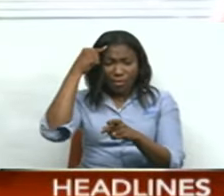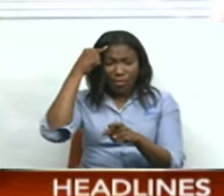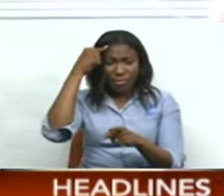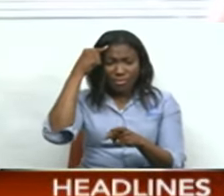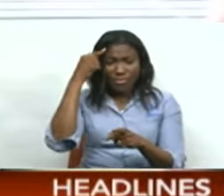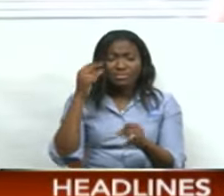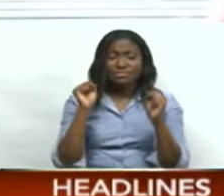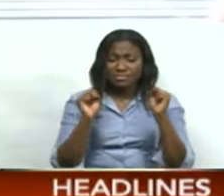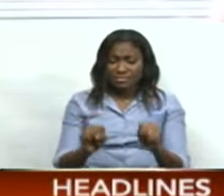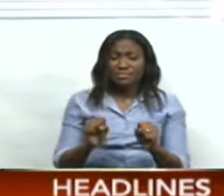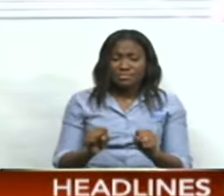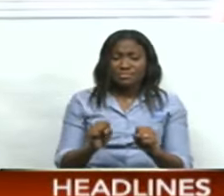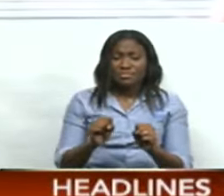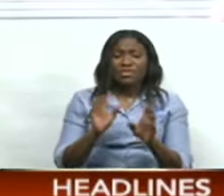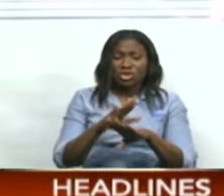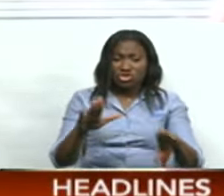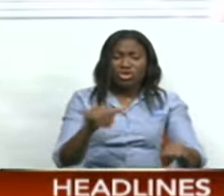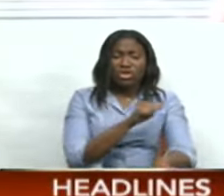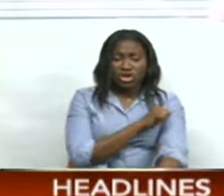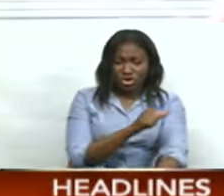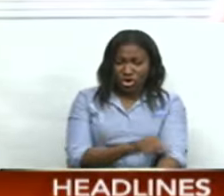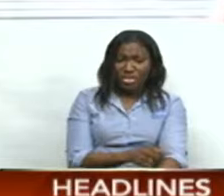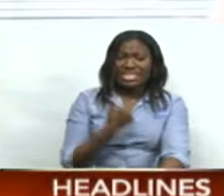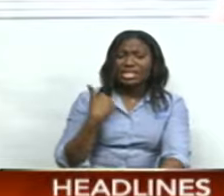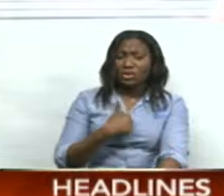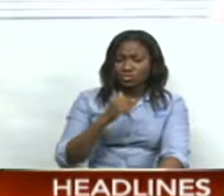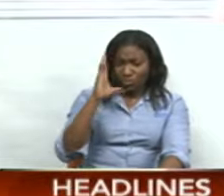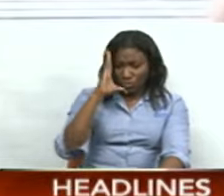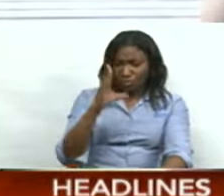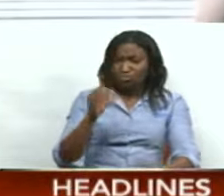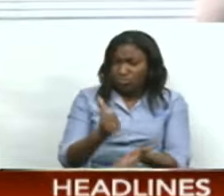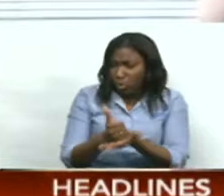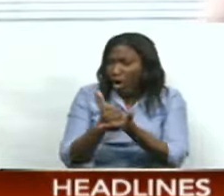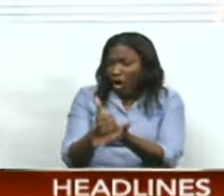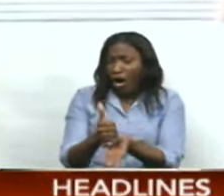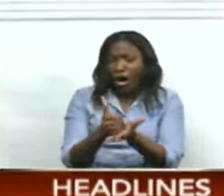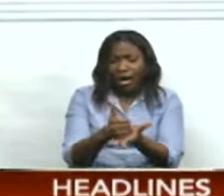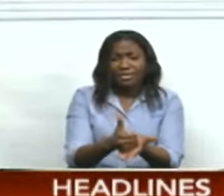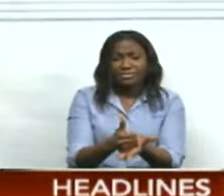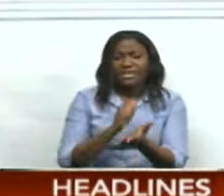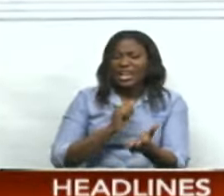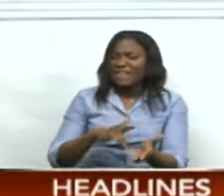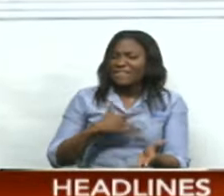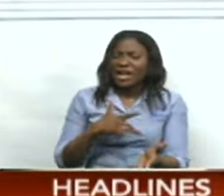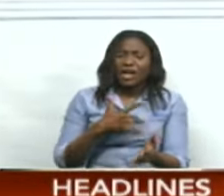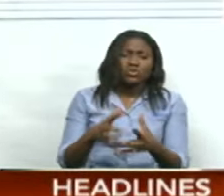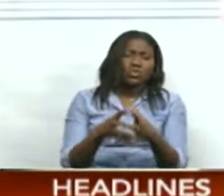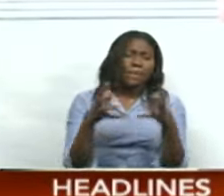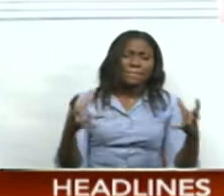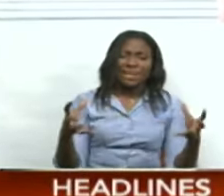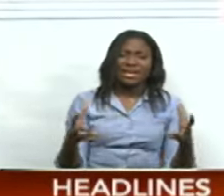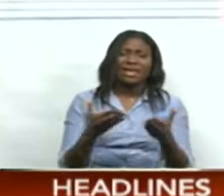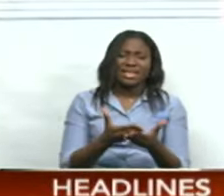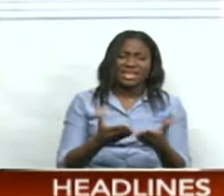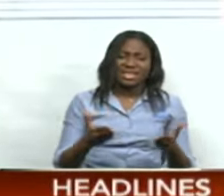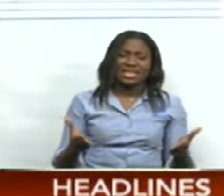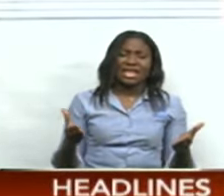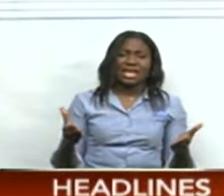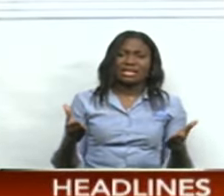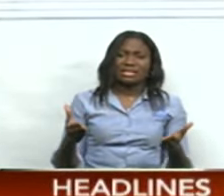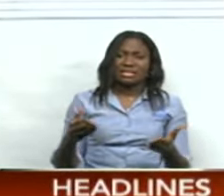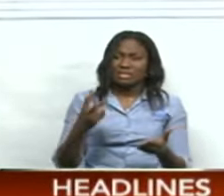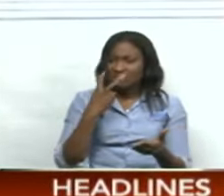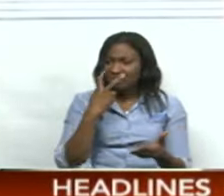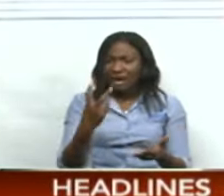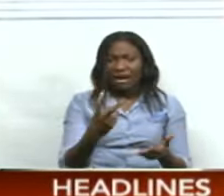Definitely something that the Children's Authority will also be on board with assisting. I feel like so many things are signaling to us that, you know,